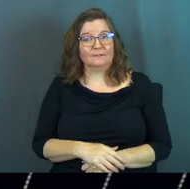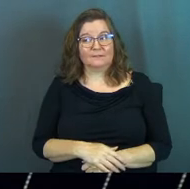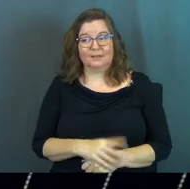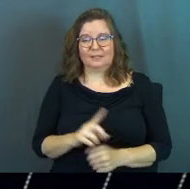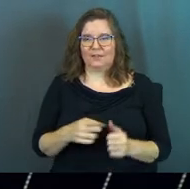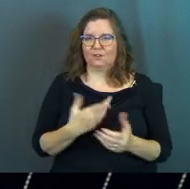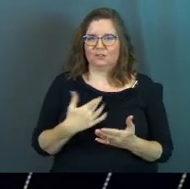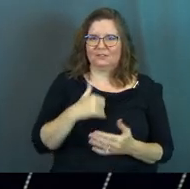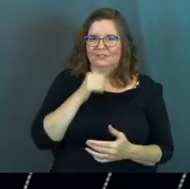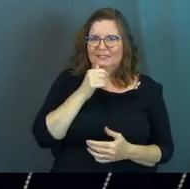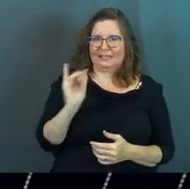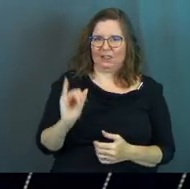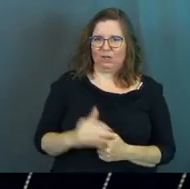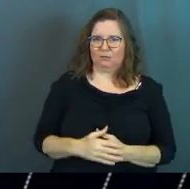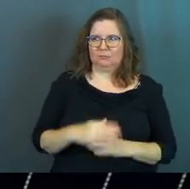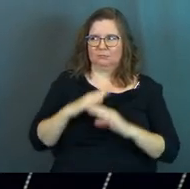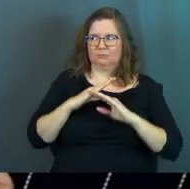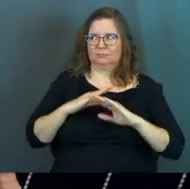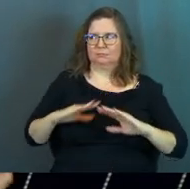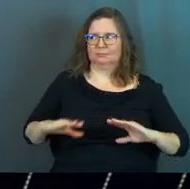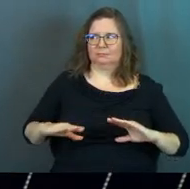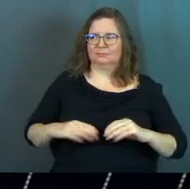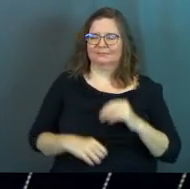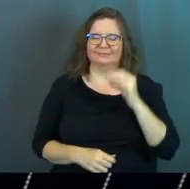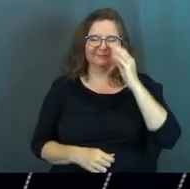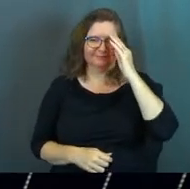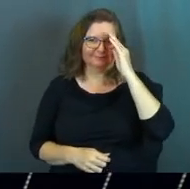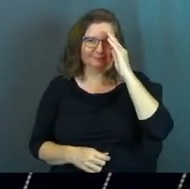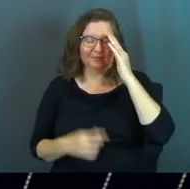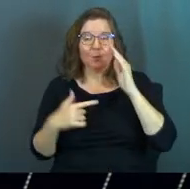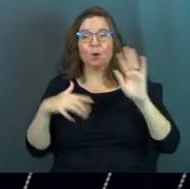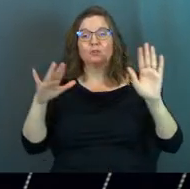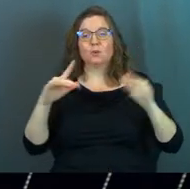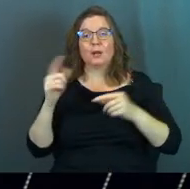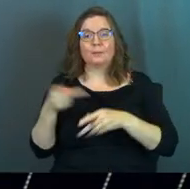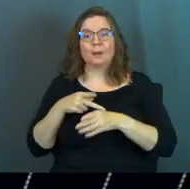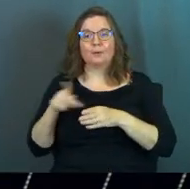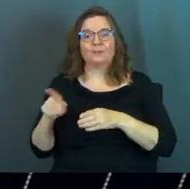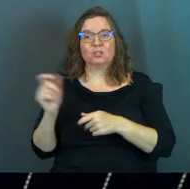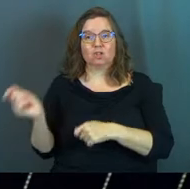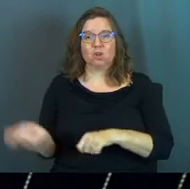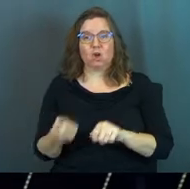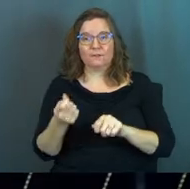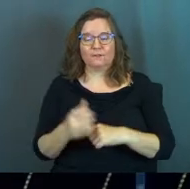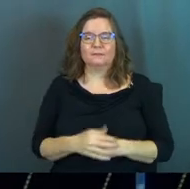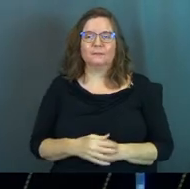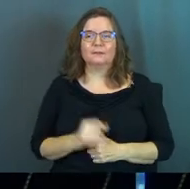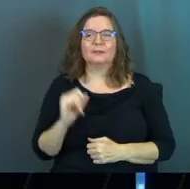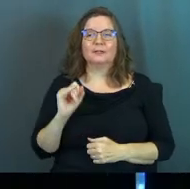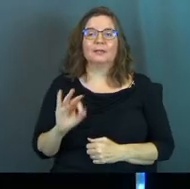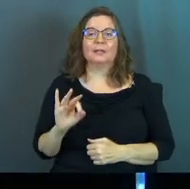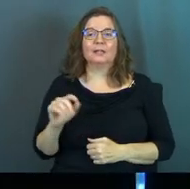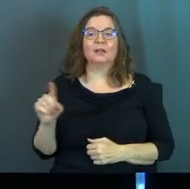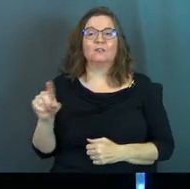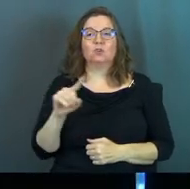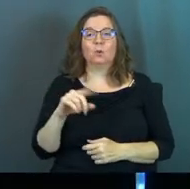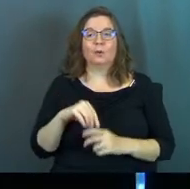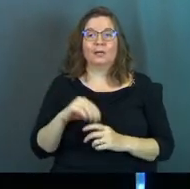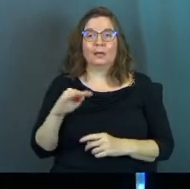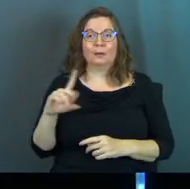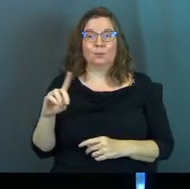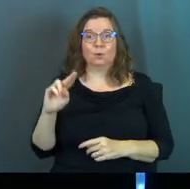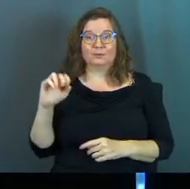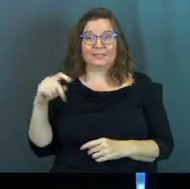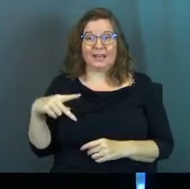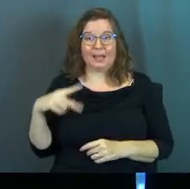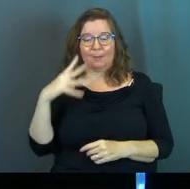Yeah, first service didn't either. Here's what is great about professional golf. If you're in a mood